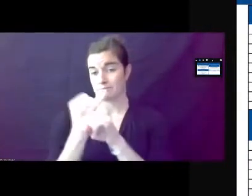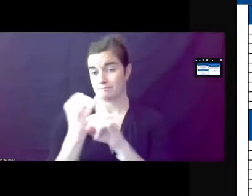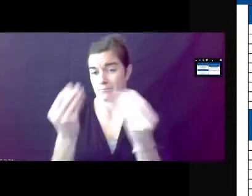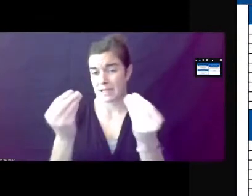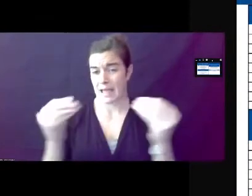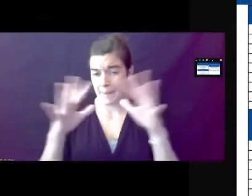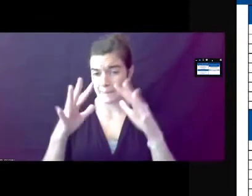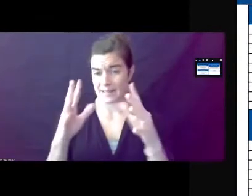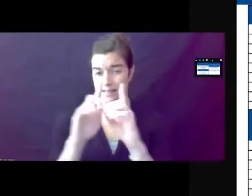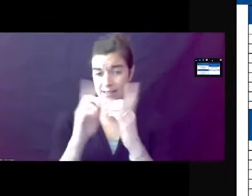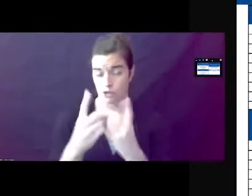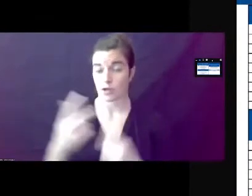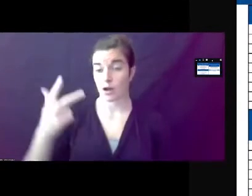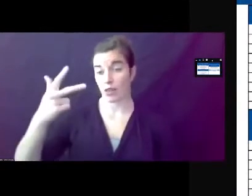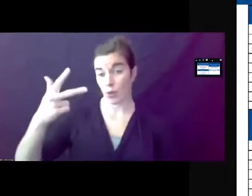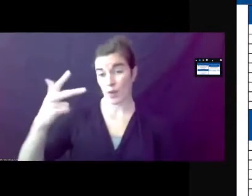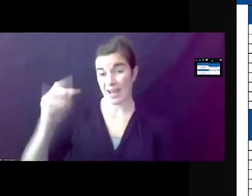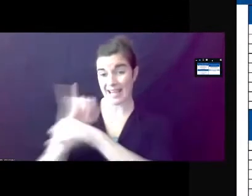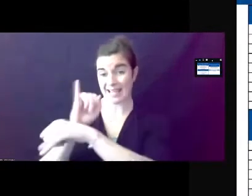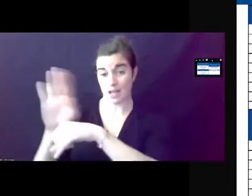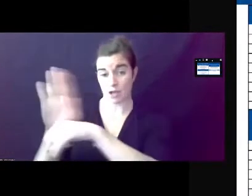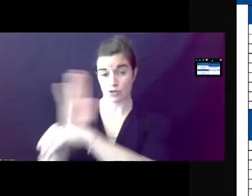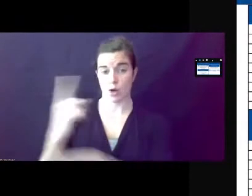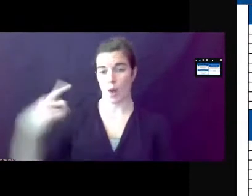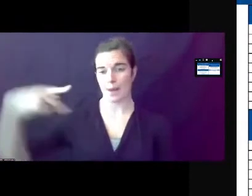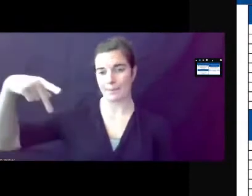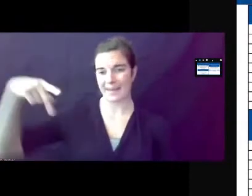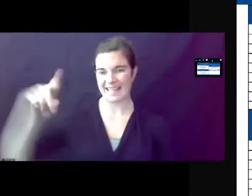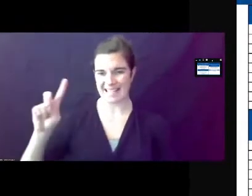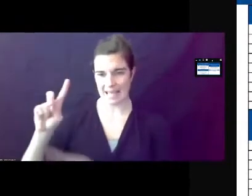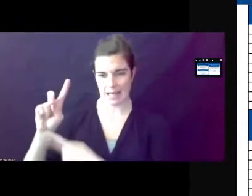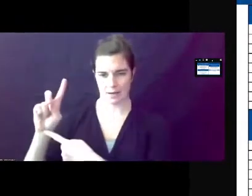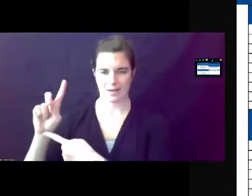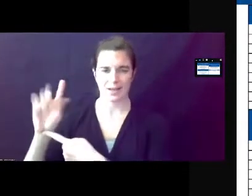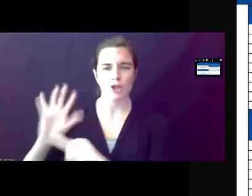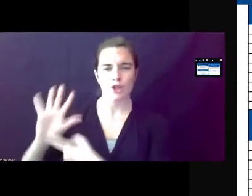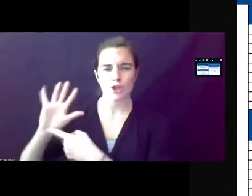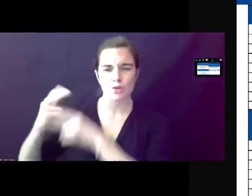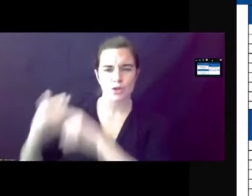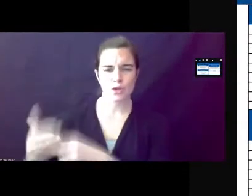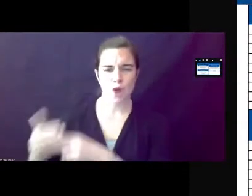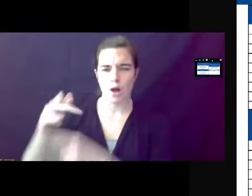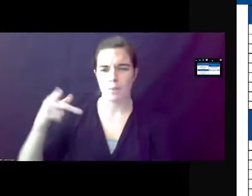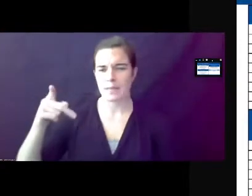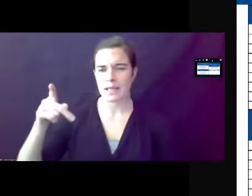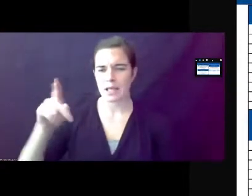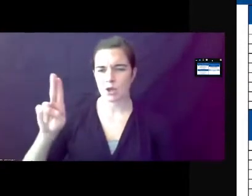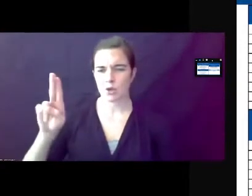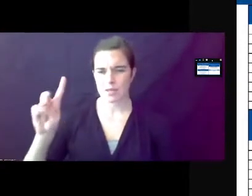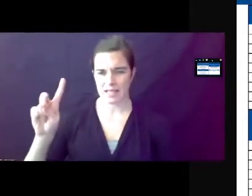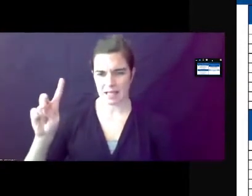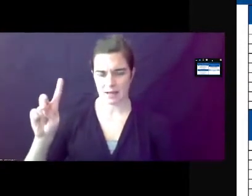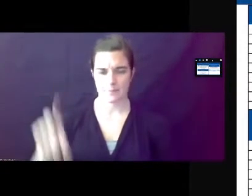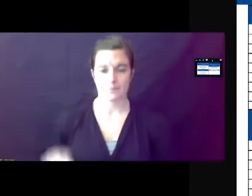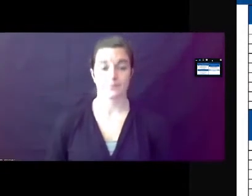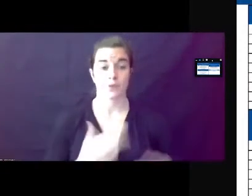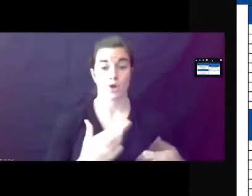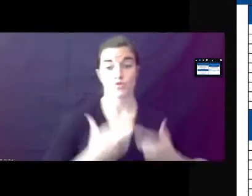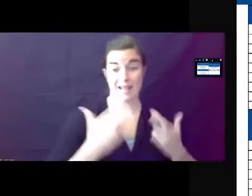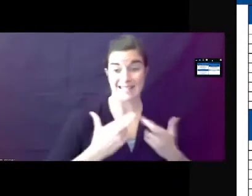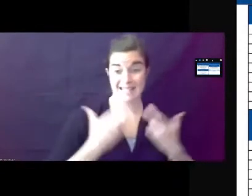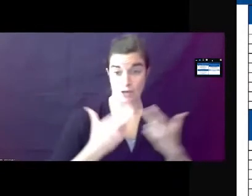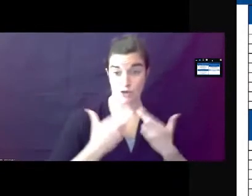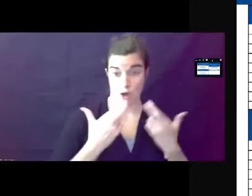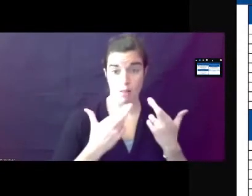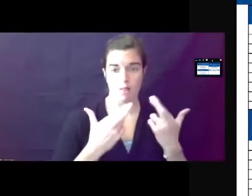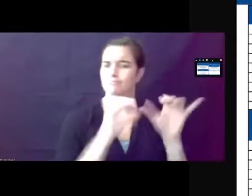three industrial, and one PD. Now PD was formally called PUD. Residential districts have largely